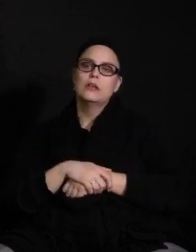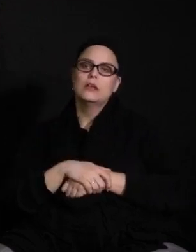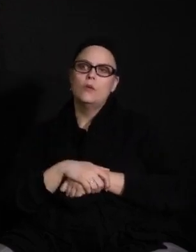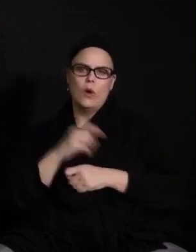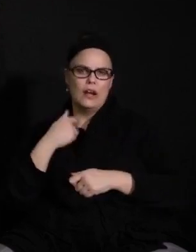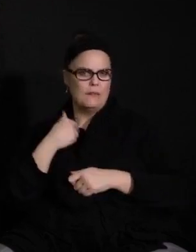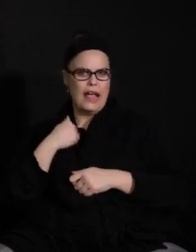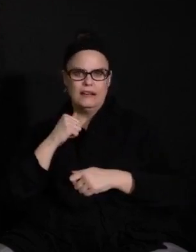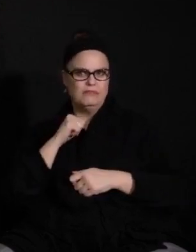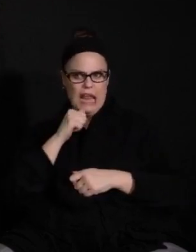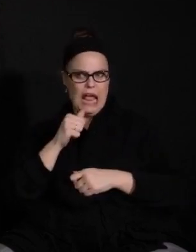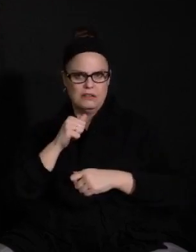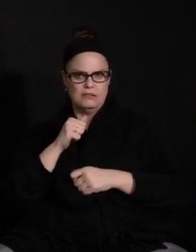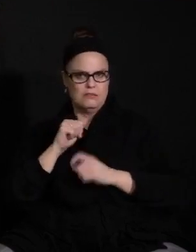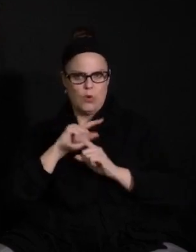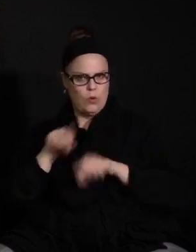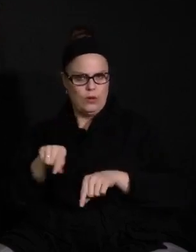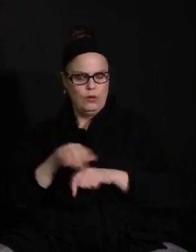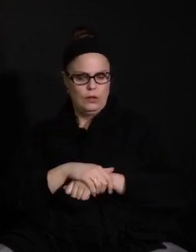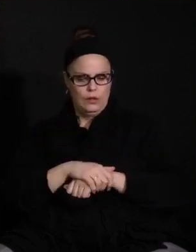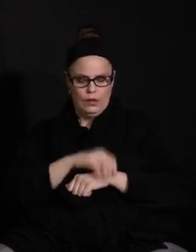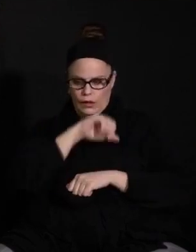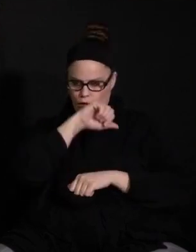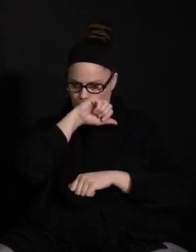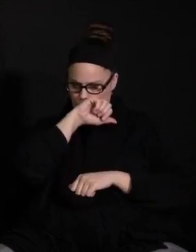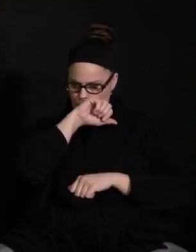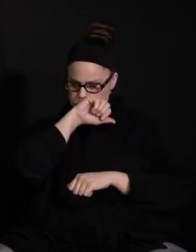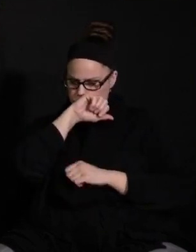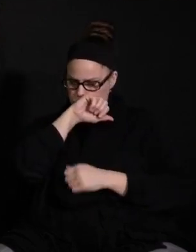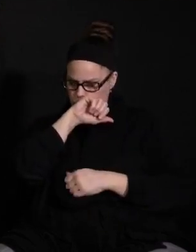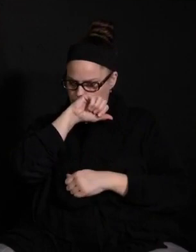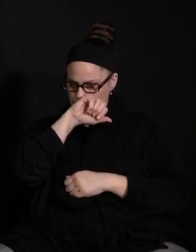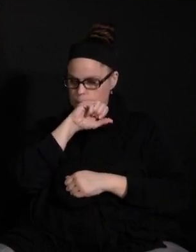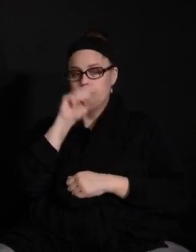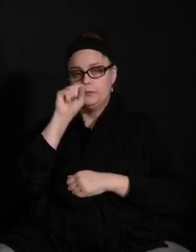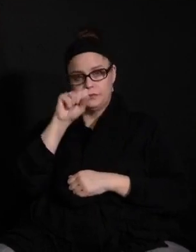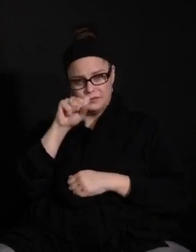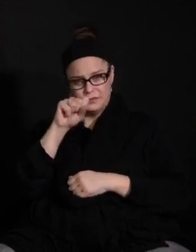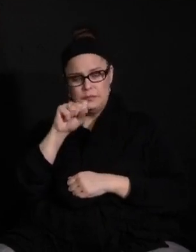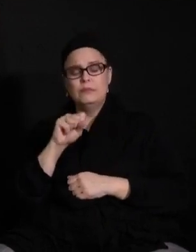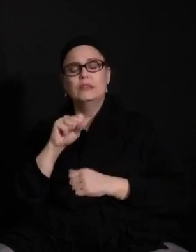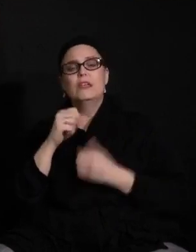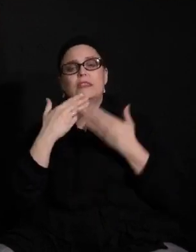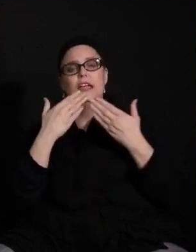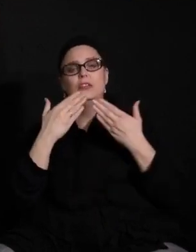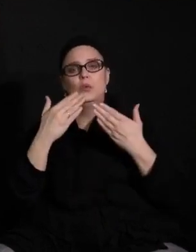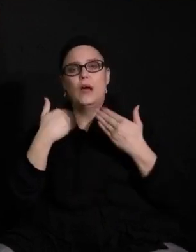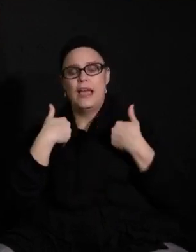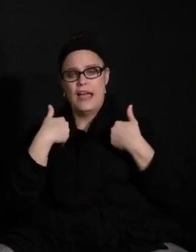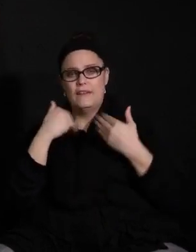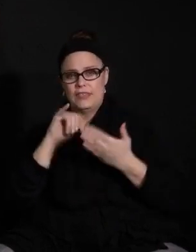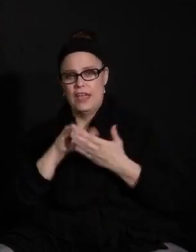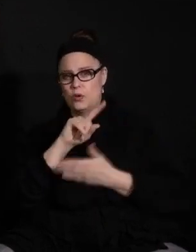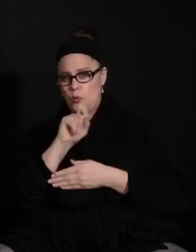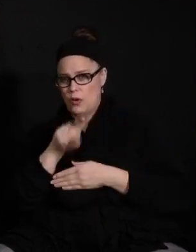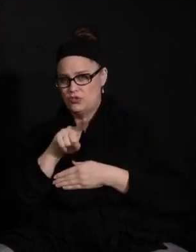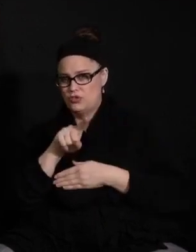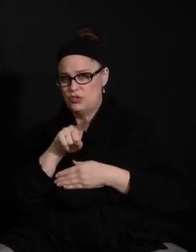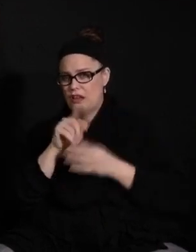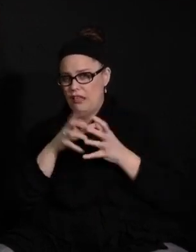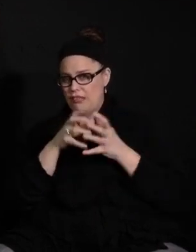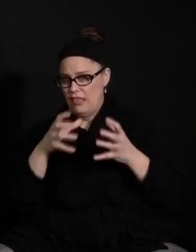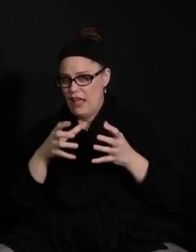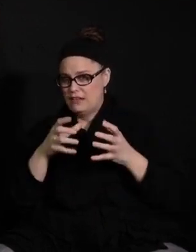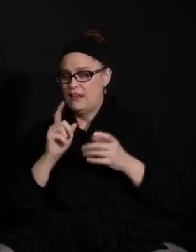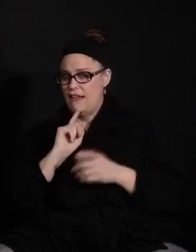please respond. Certainly. Thank you. We've been getting that question quite a bit, actually, in human resources.